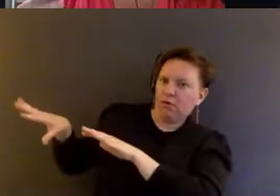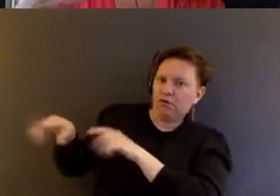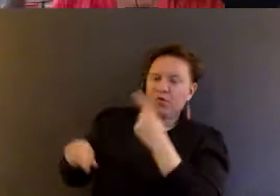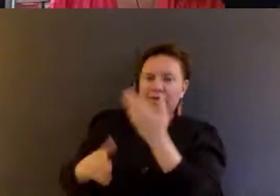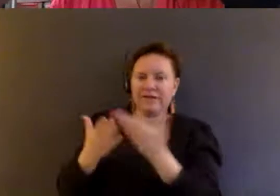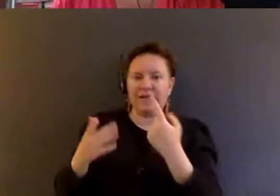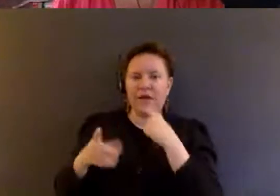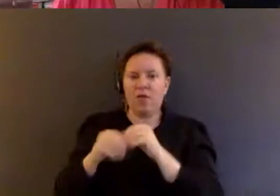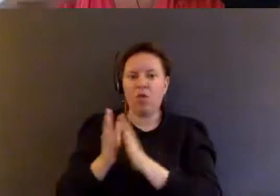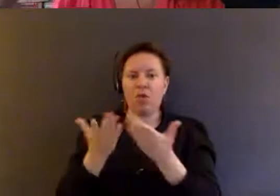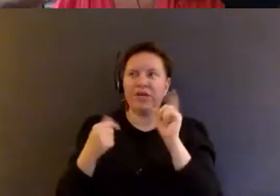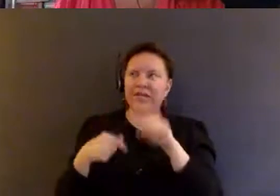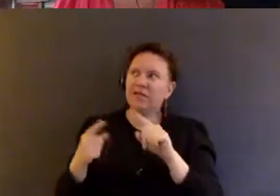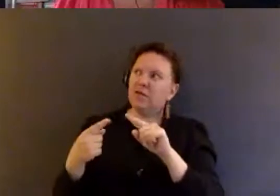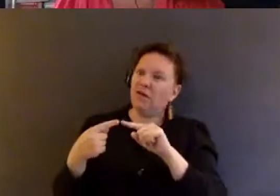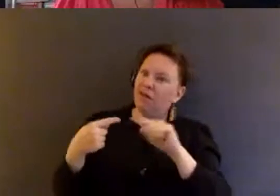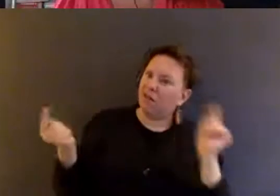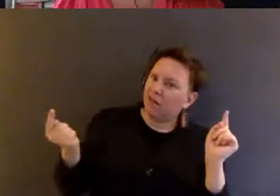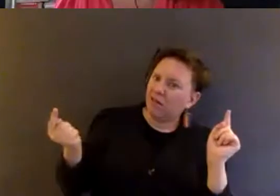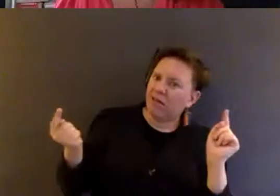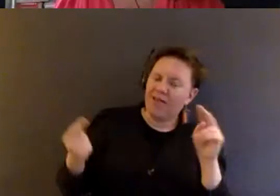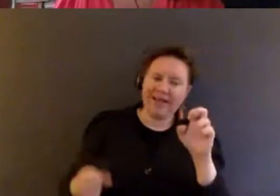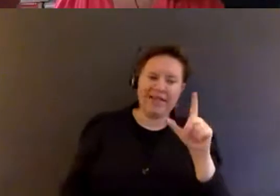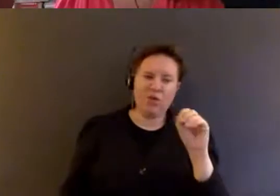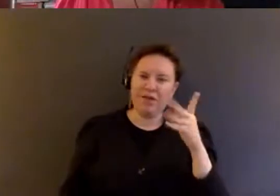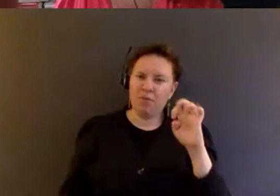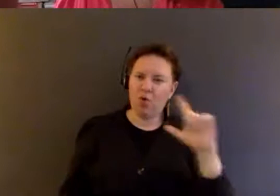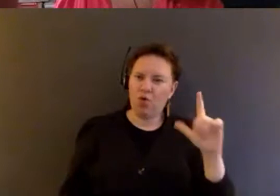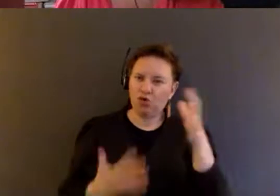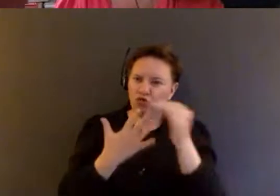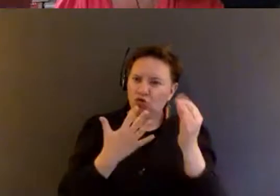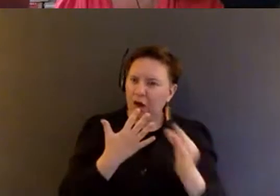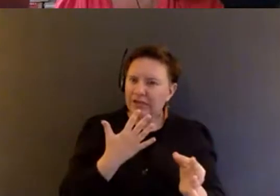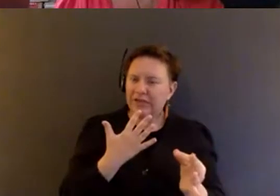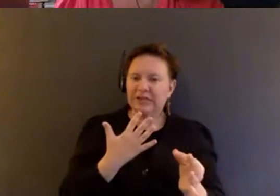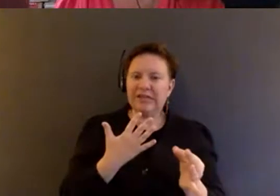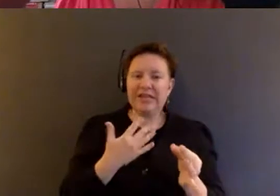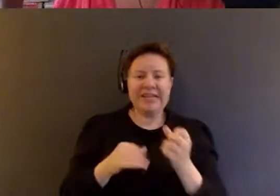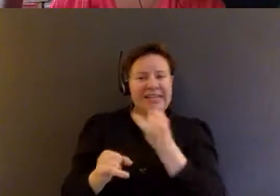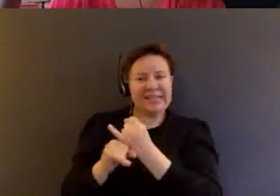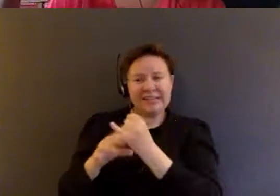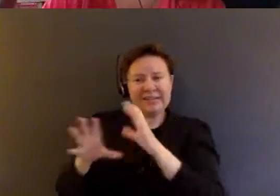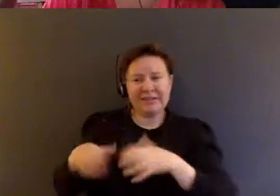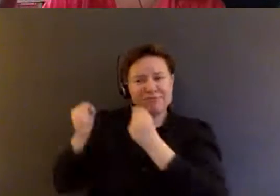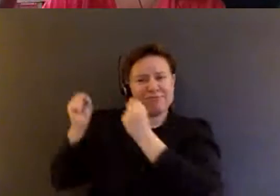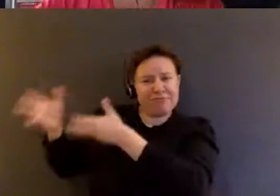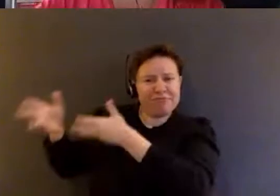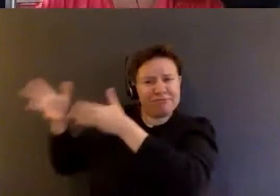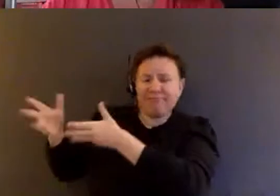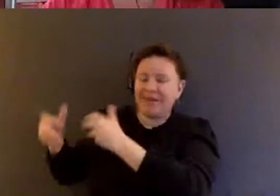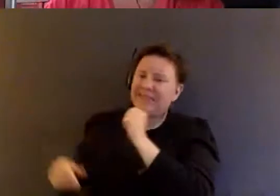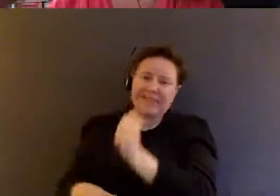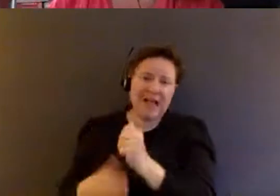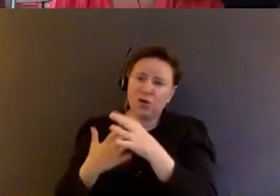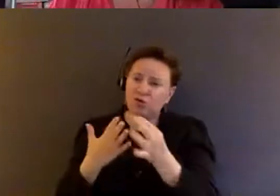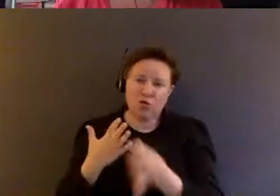we need to counter that neoliberal choice model. And an institution is not a choice. And if we understand that an